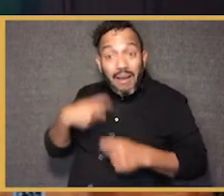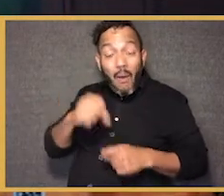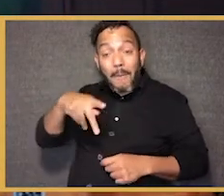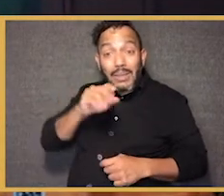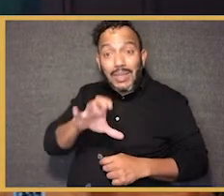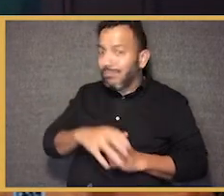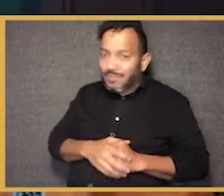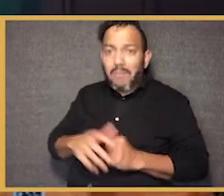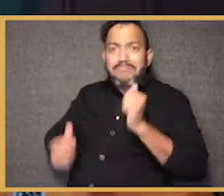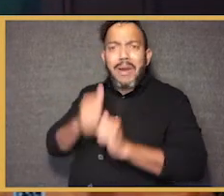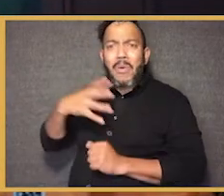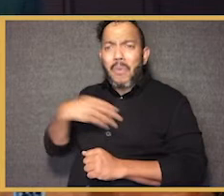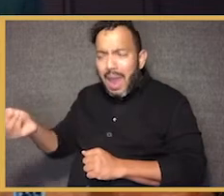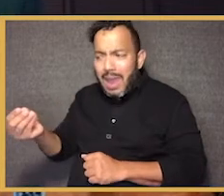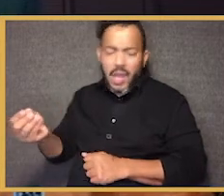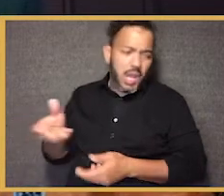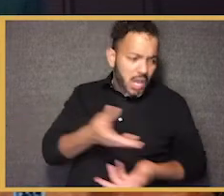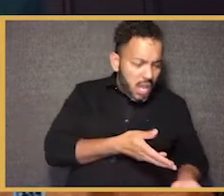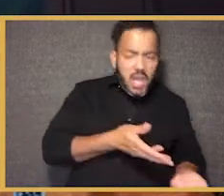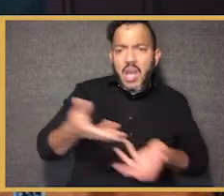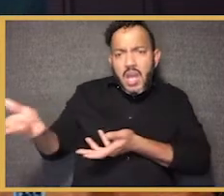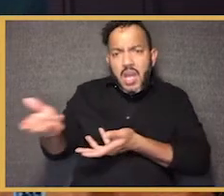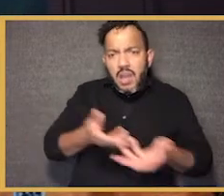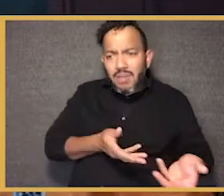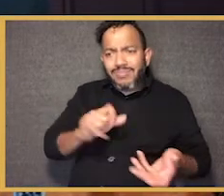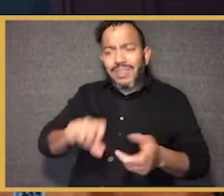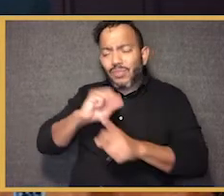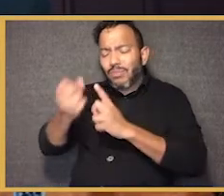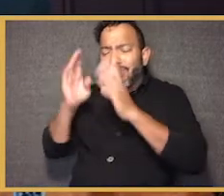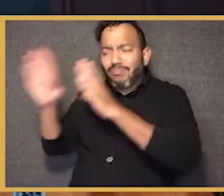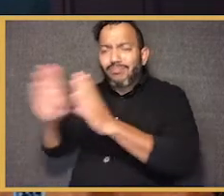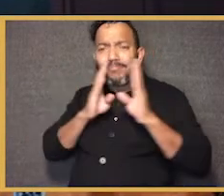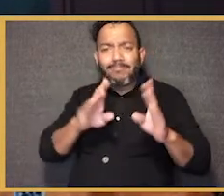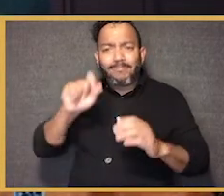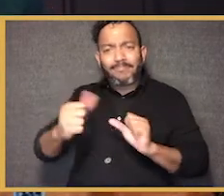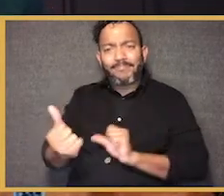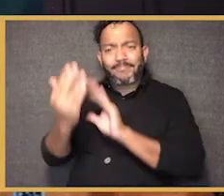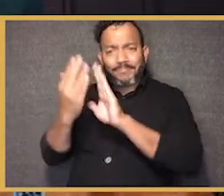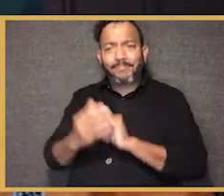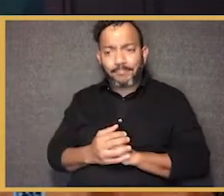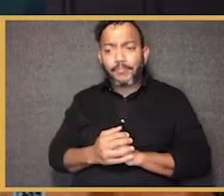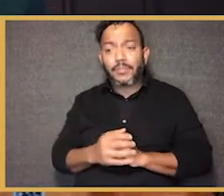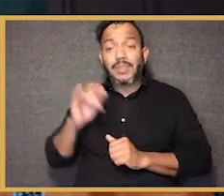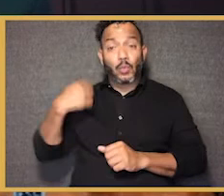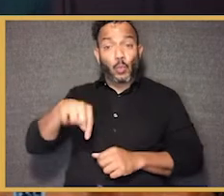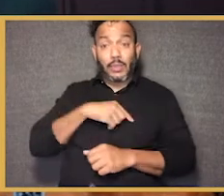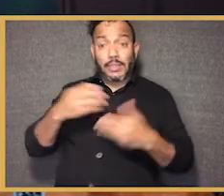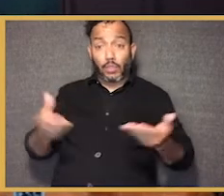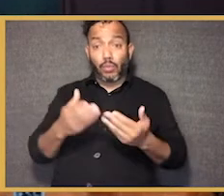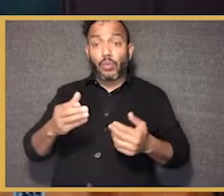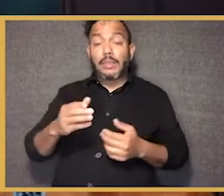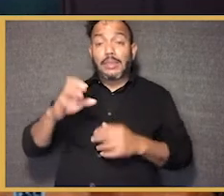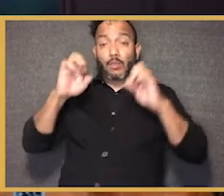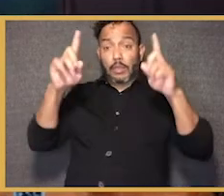have to have a set of policies in place to address those kinds of opportunity gaps. So that's the kind of work we do at